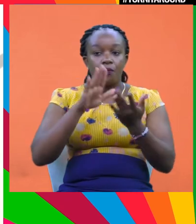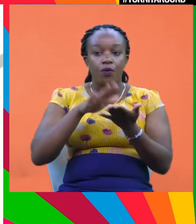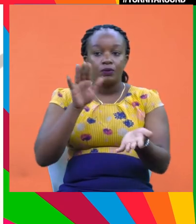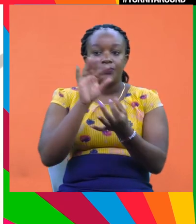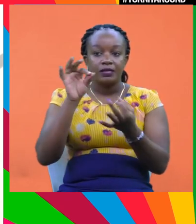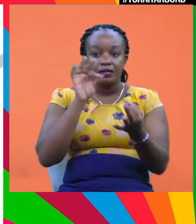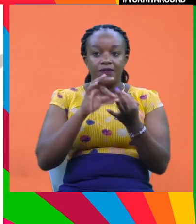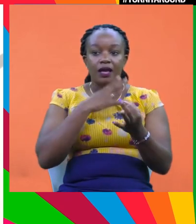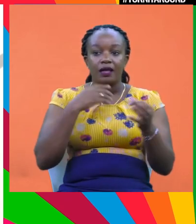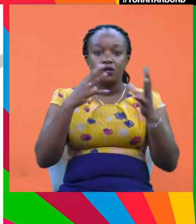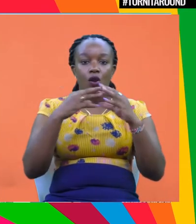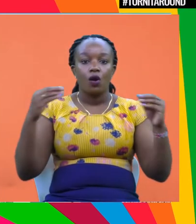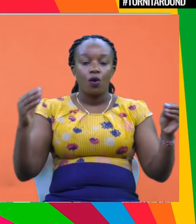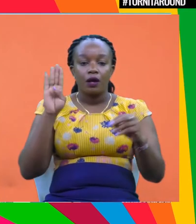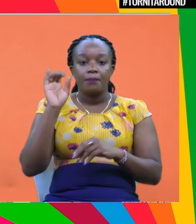longer view.